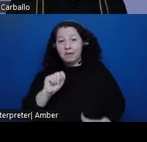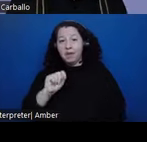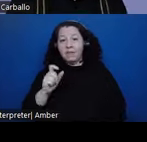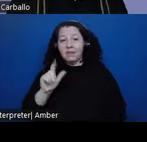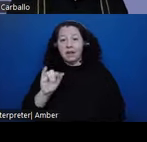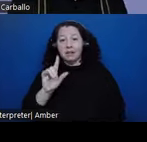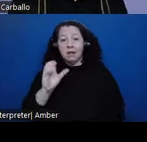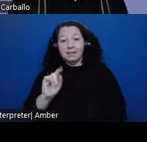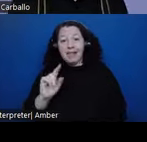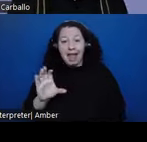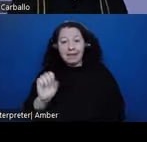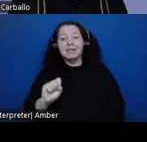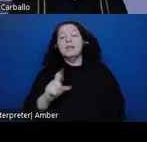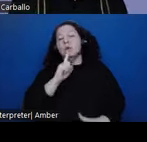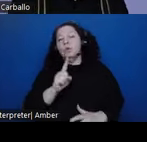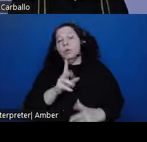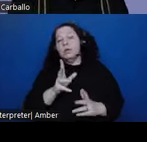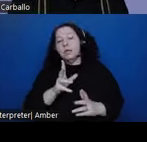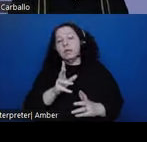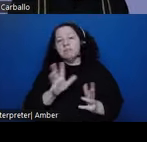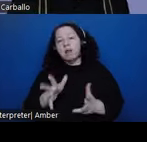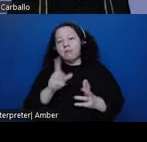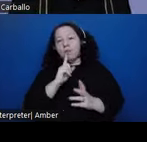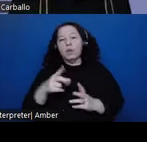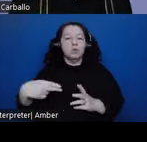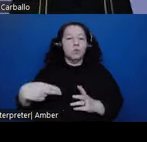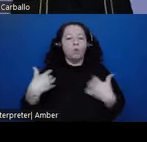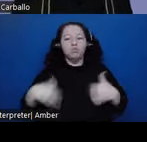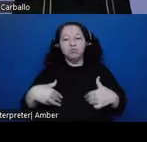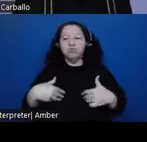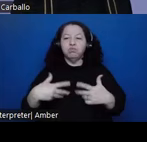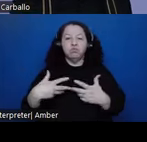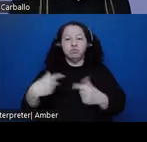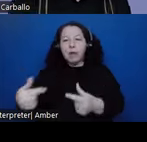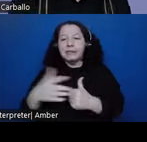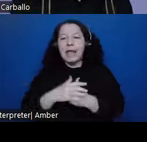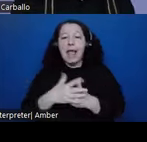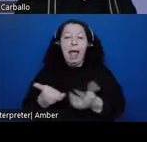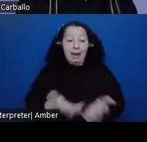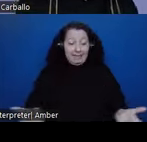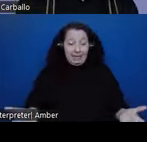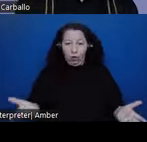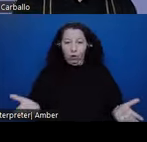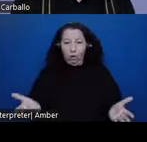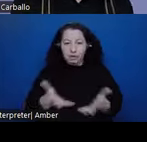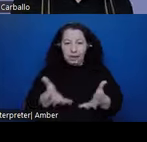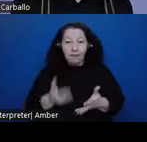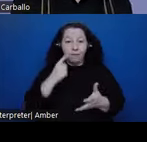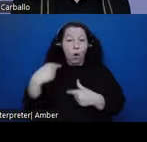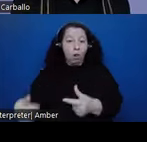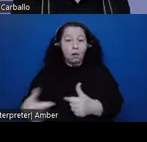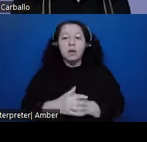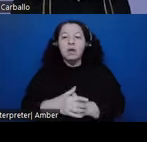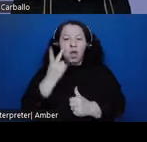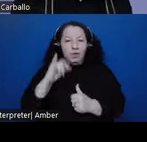a profound historical legacy and also a material legacy. And you can see that places, for instance, if you visit